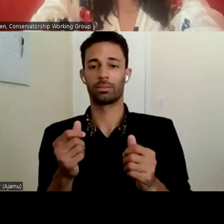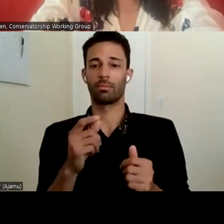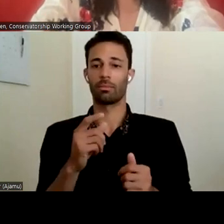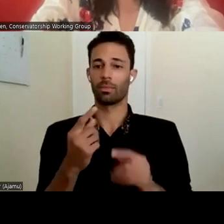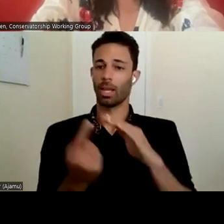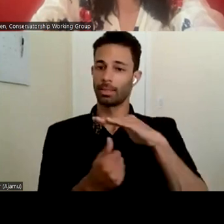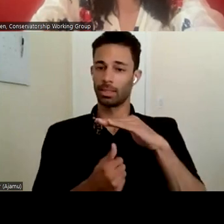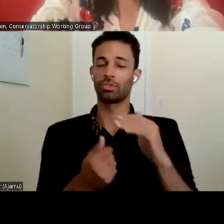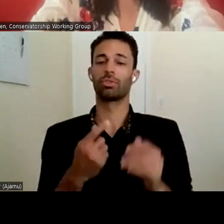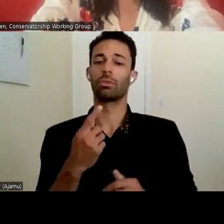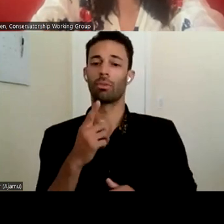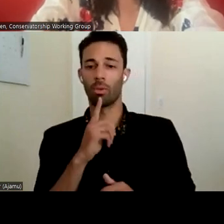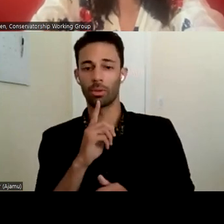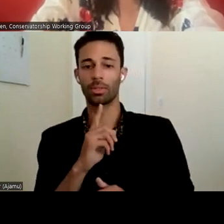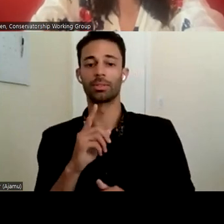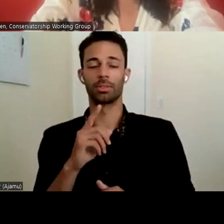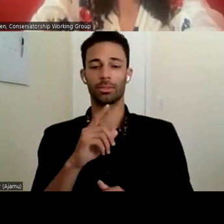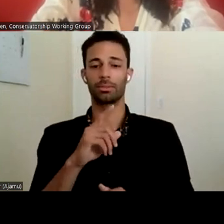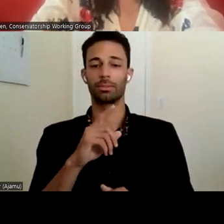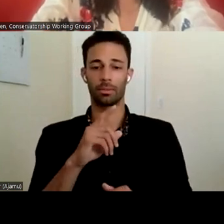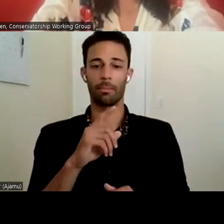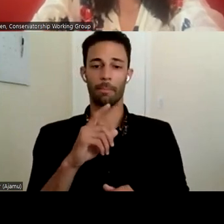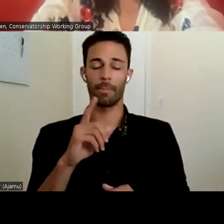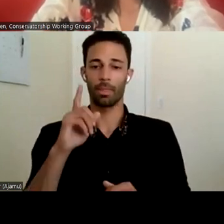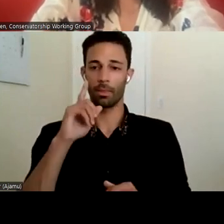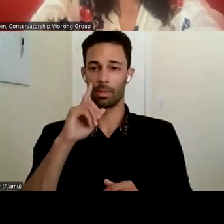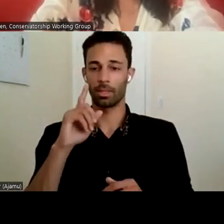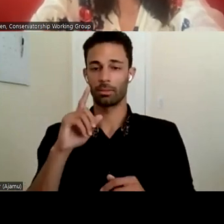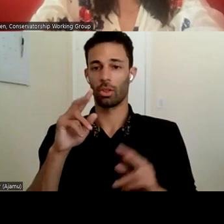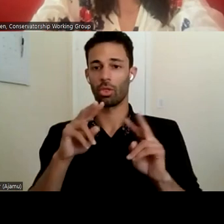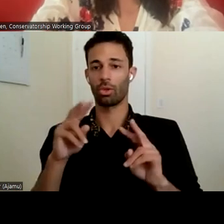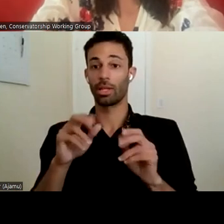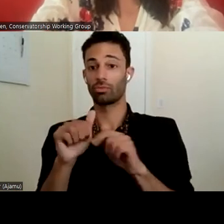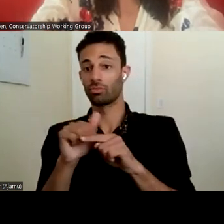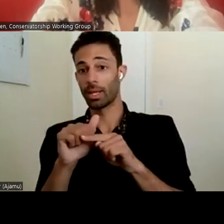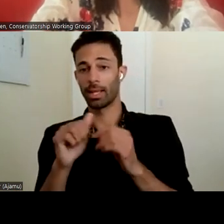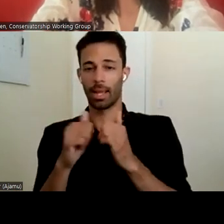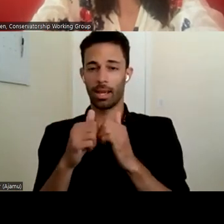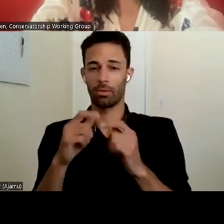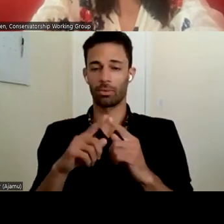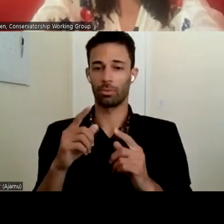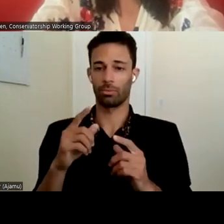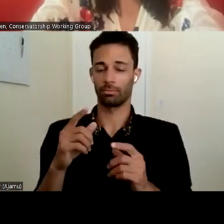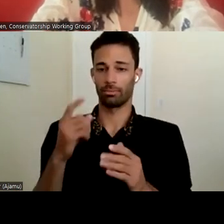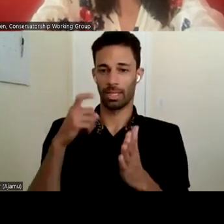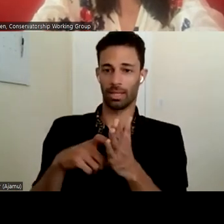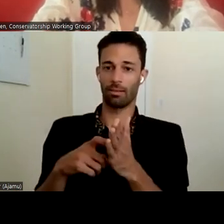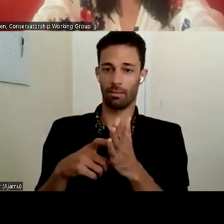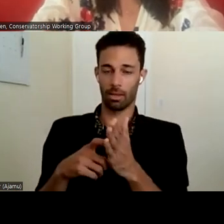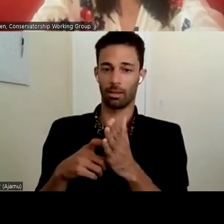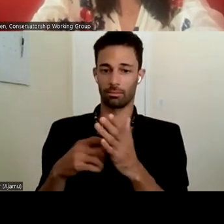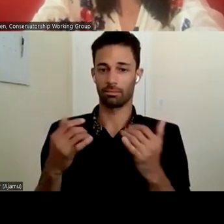thinking even looking at um training on these how you identify these sorts of situations and all that so this has been super helpful